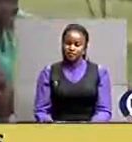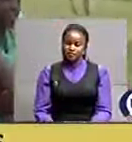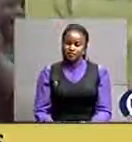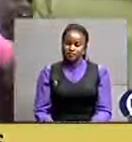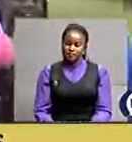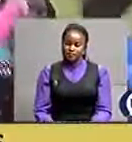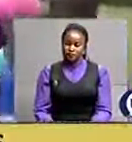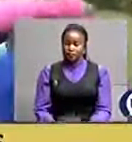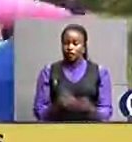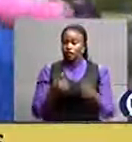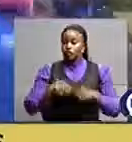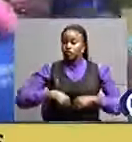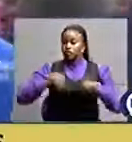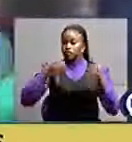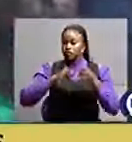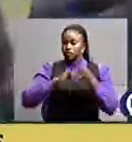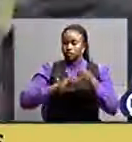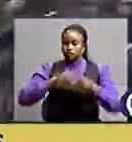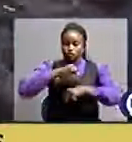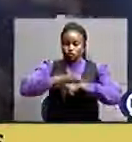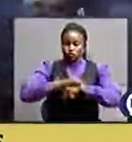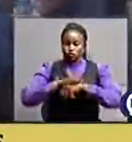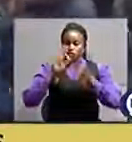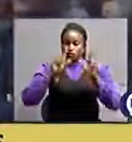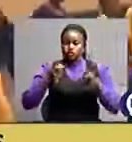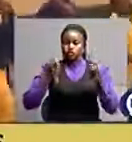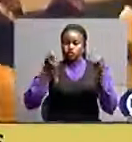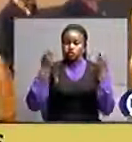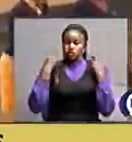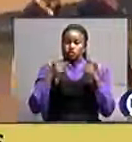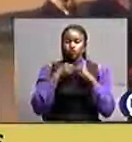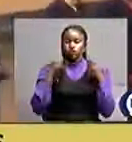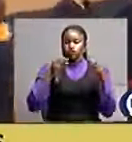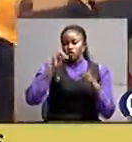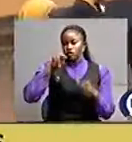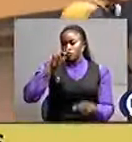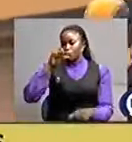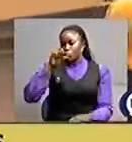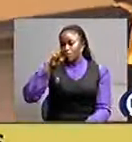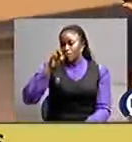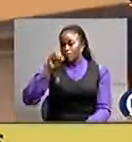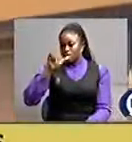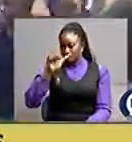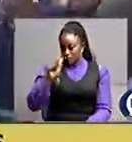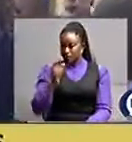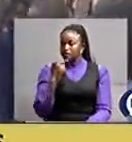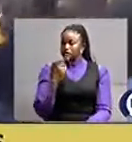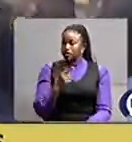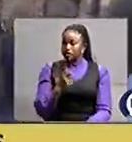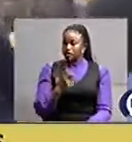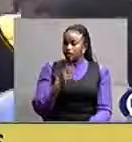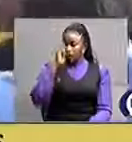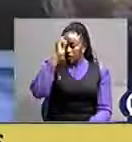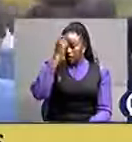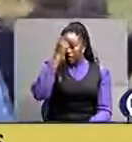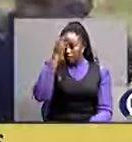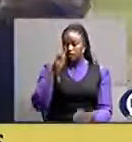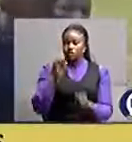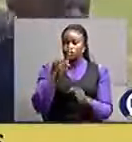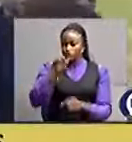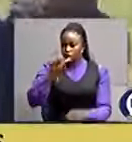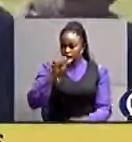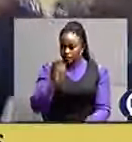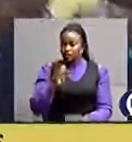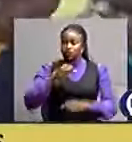The chairperson, secondary school's Bosheni, Reverend Duncan Mugumia, said government-aided and UCE schools, after all, perform